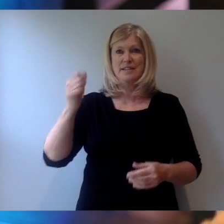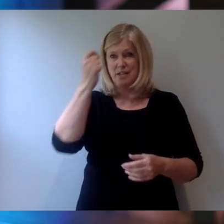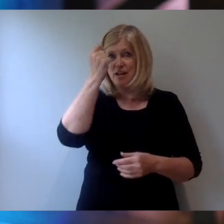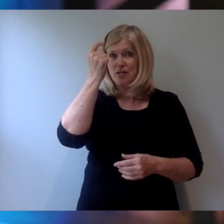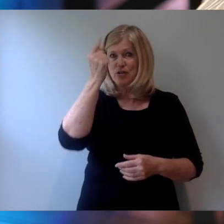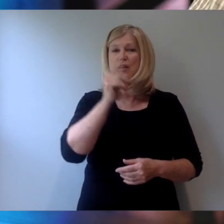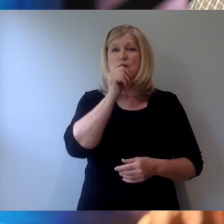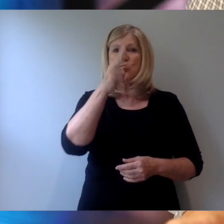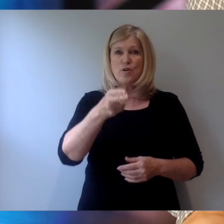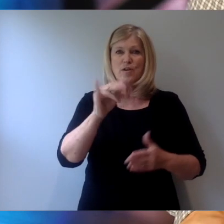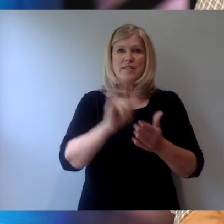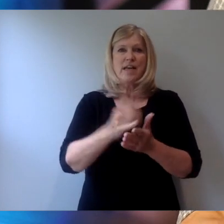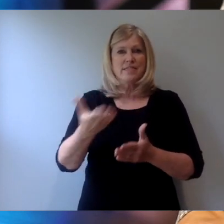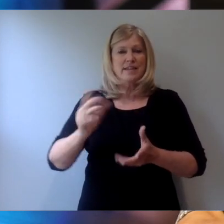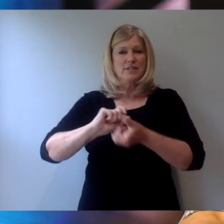that things change.